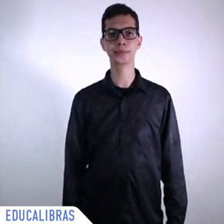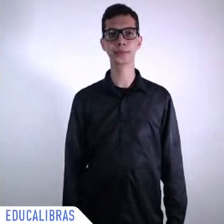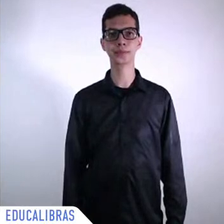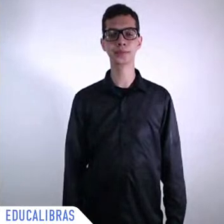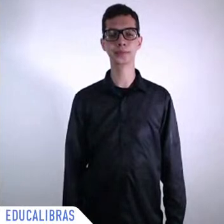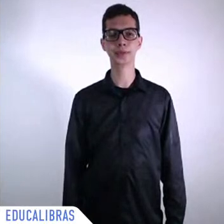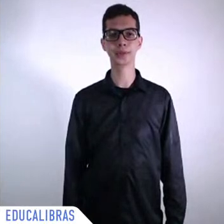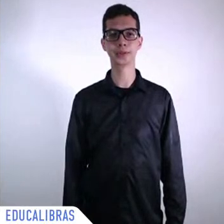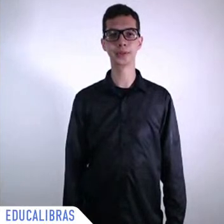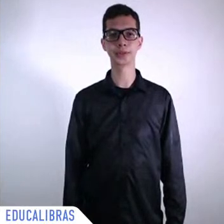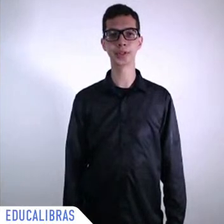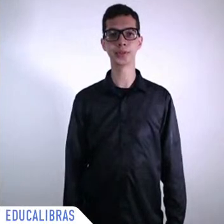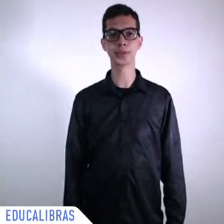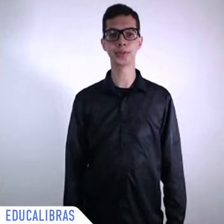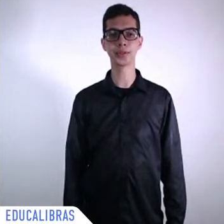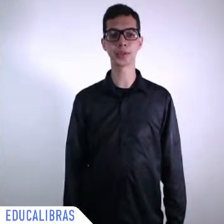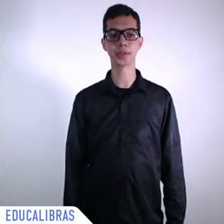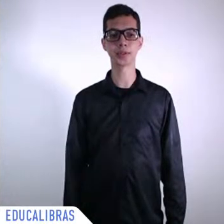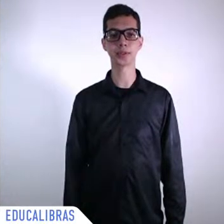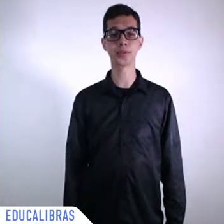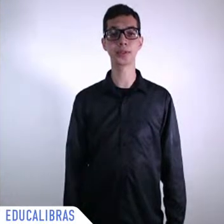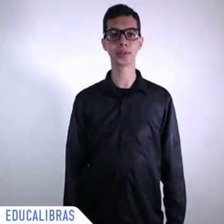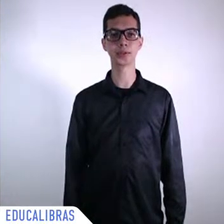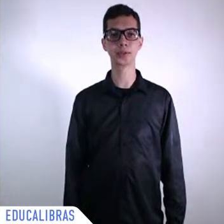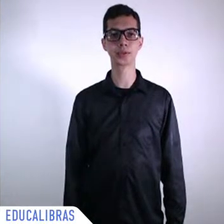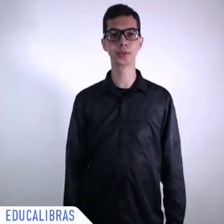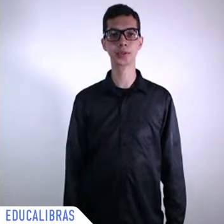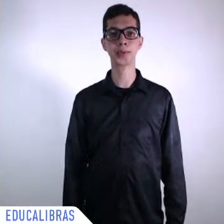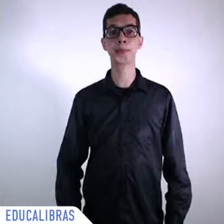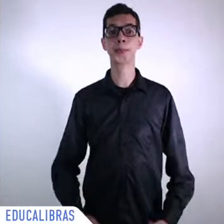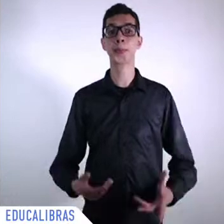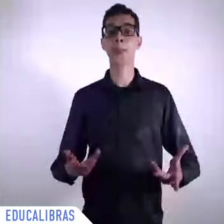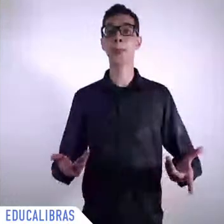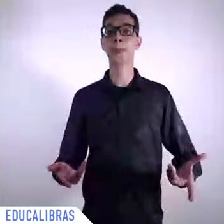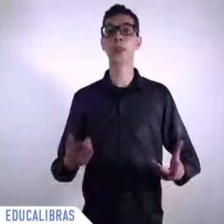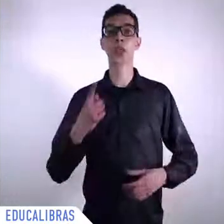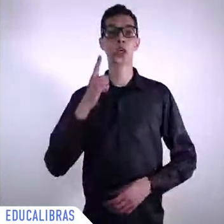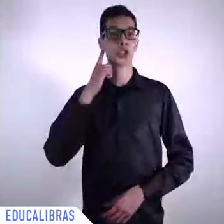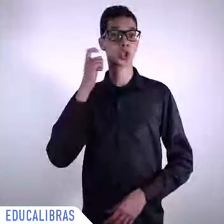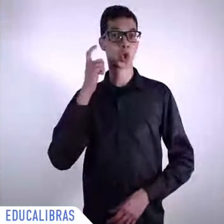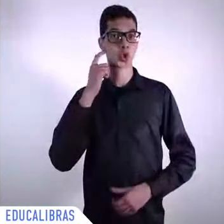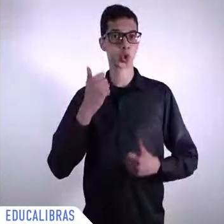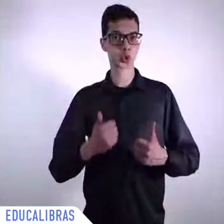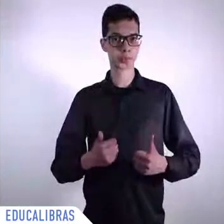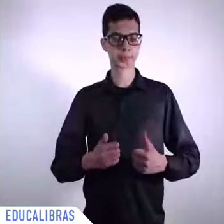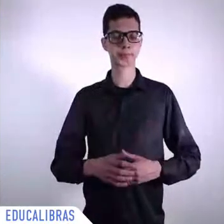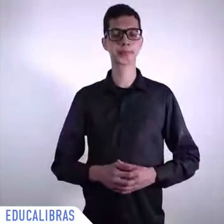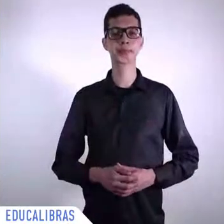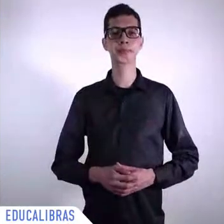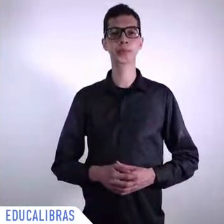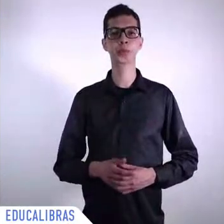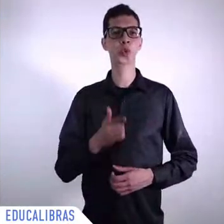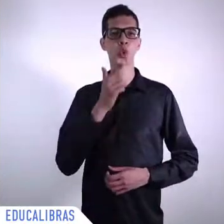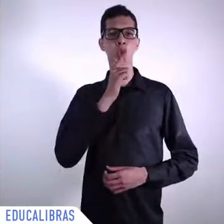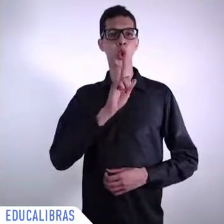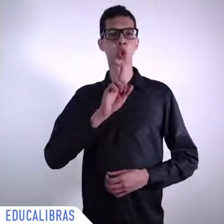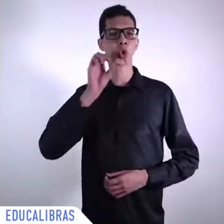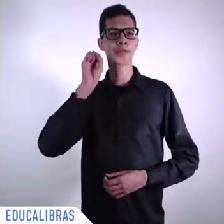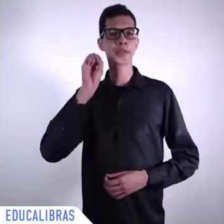Sound Sound Sound We can't hear you your microphone Yes now I put it I